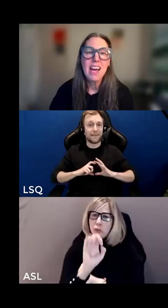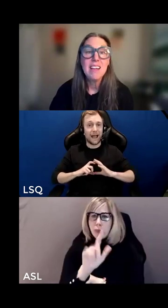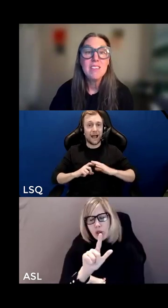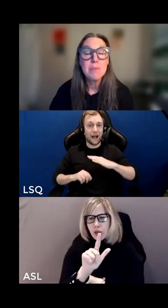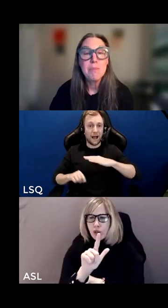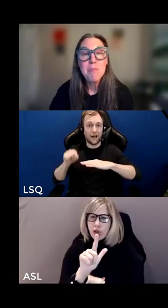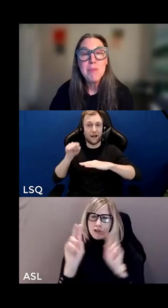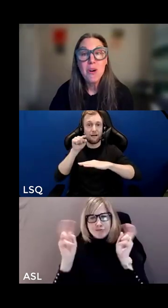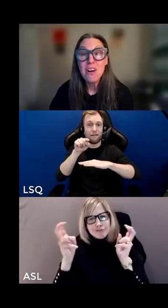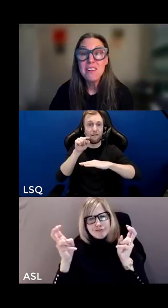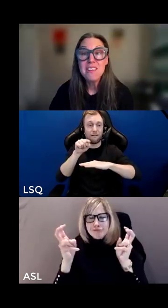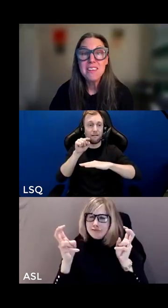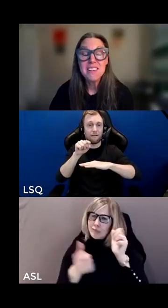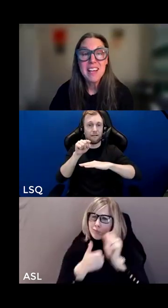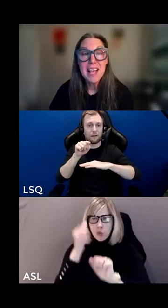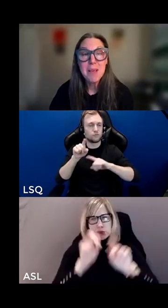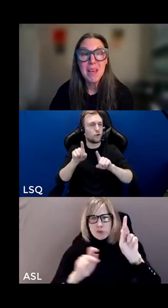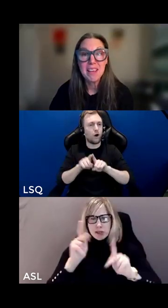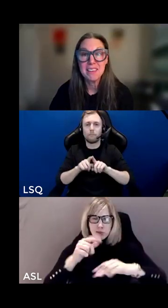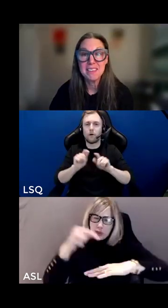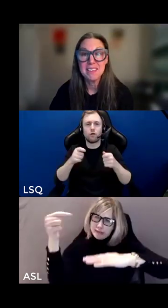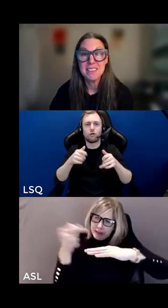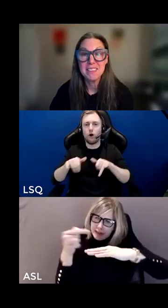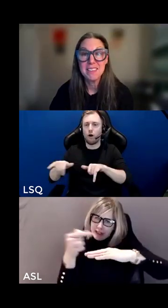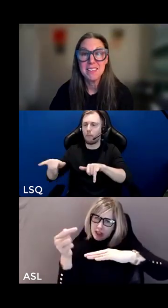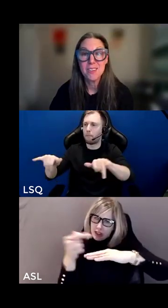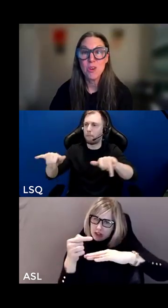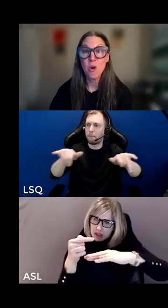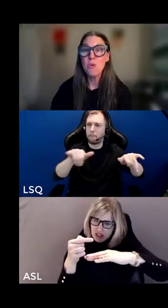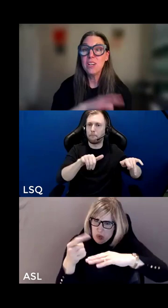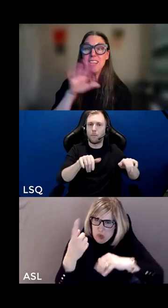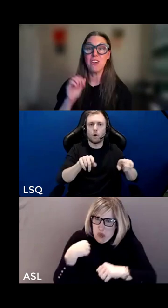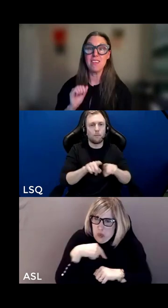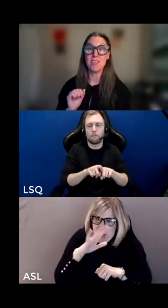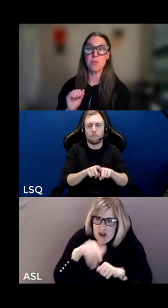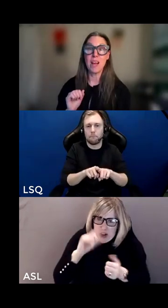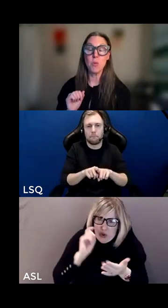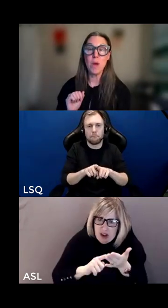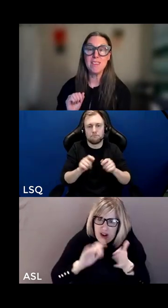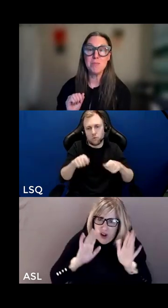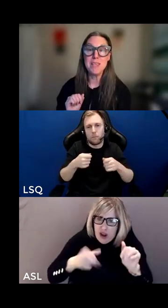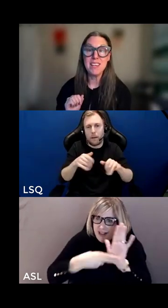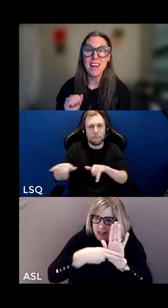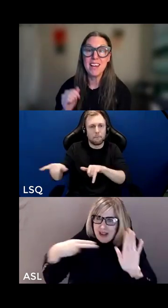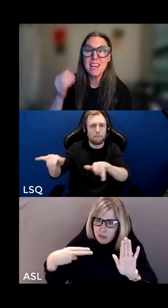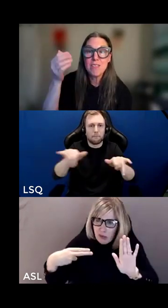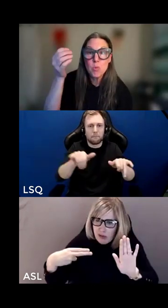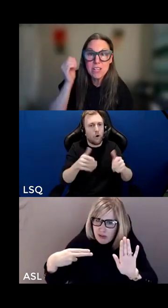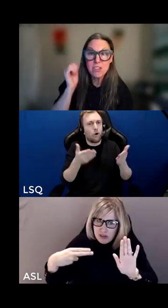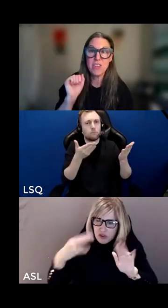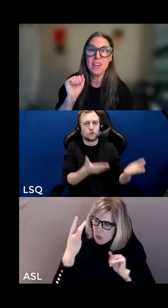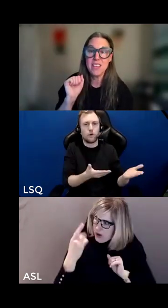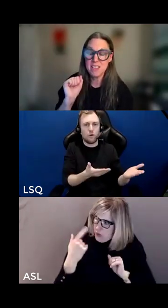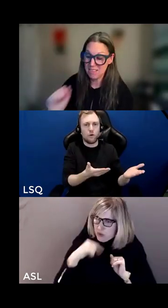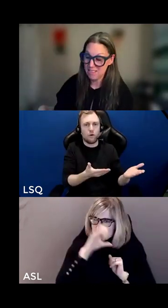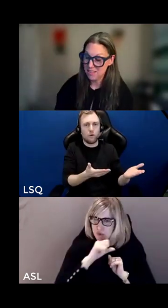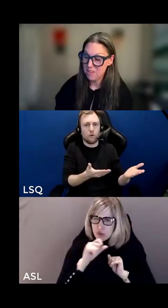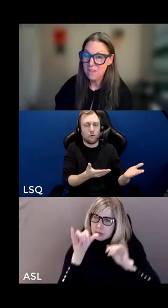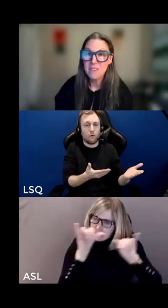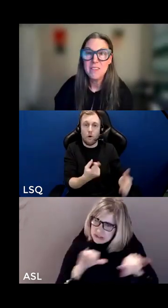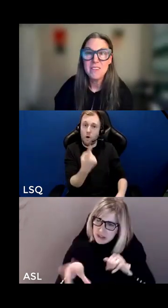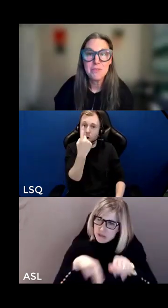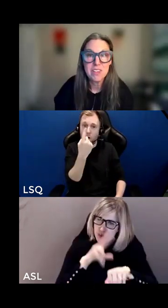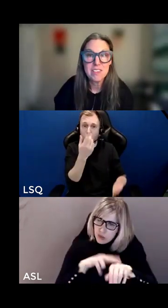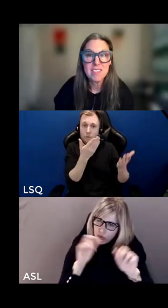as to be beyond naming there's only just the right way to be against which there is